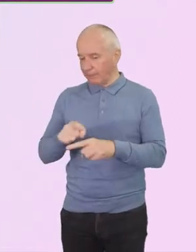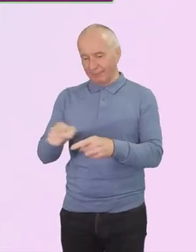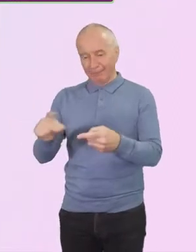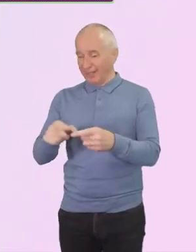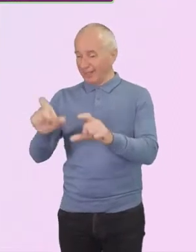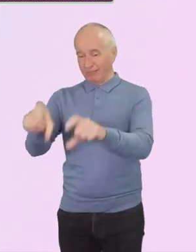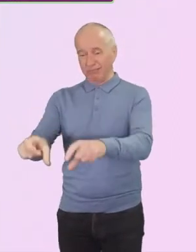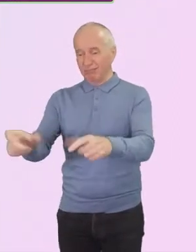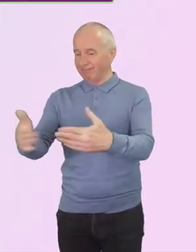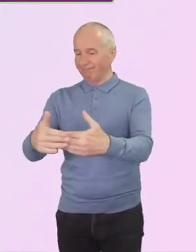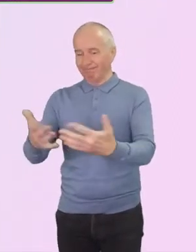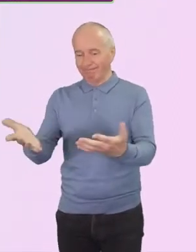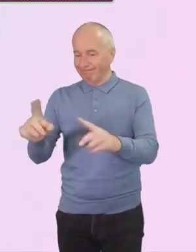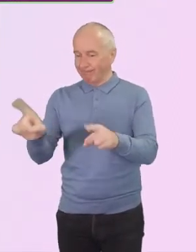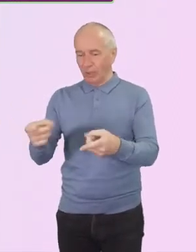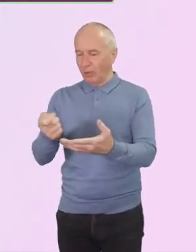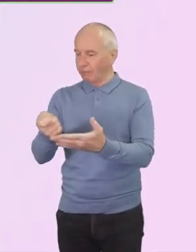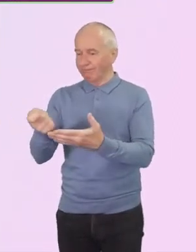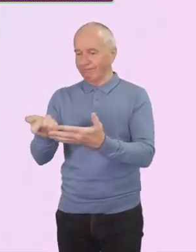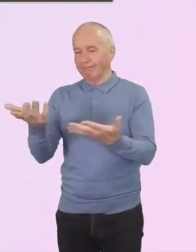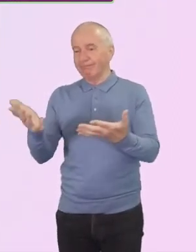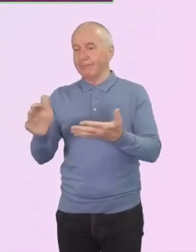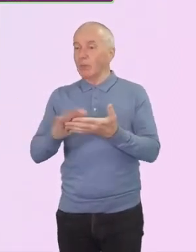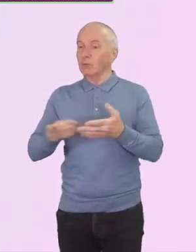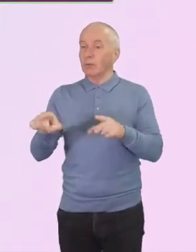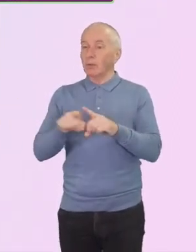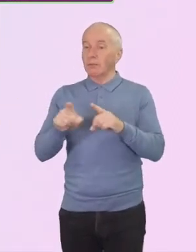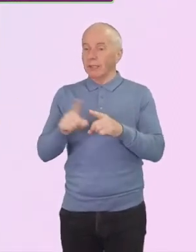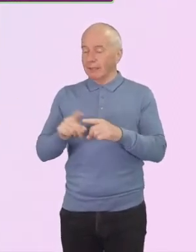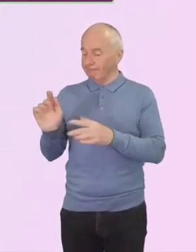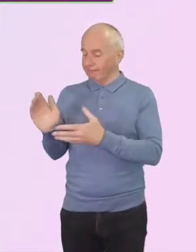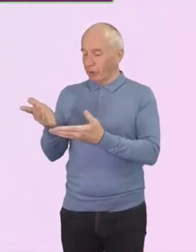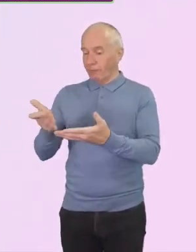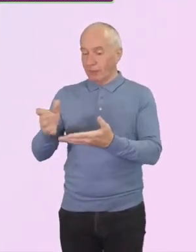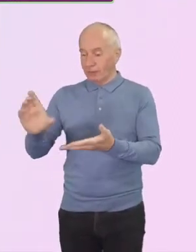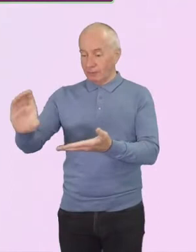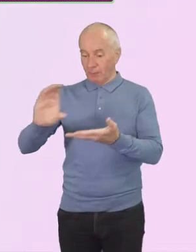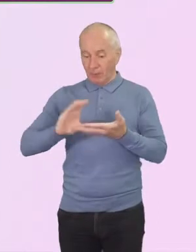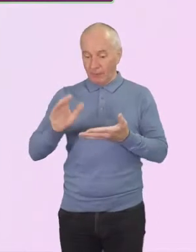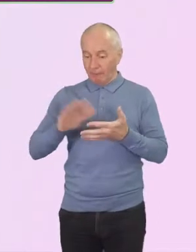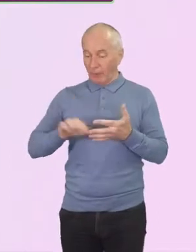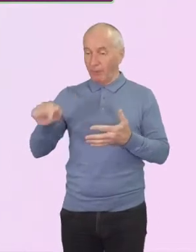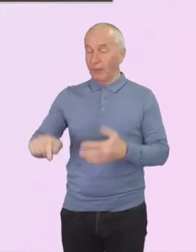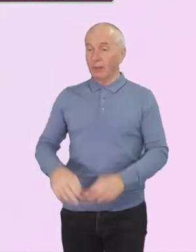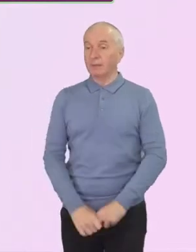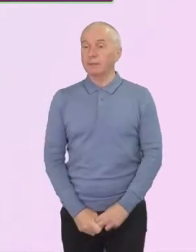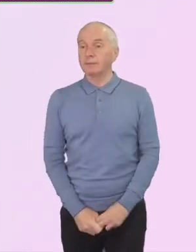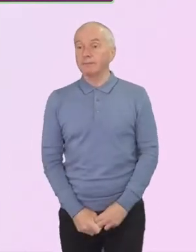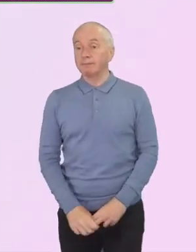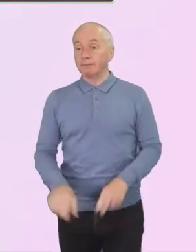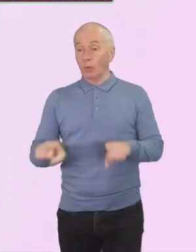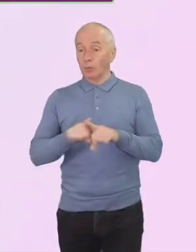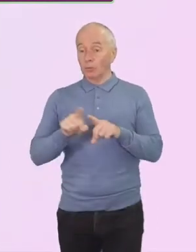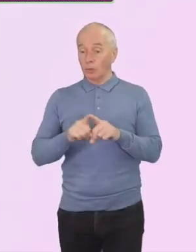cash offerings at services. We've also supported 22 people.